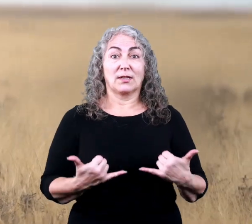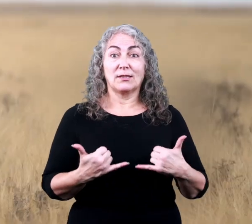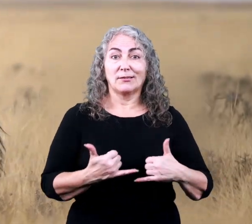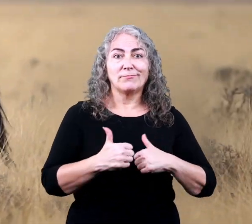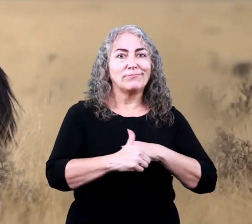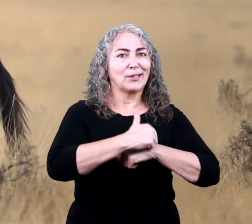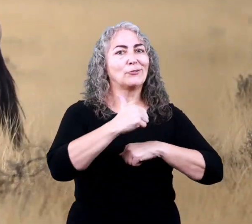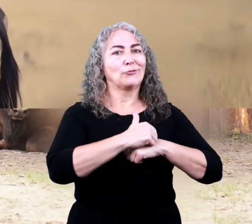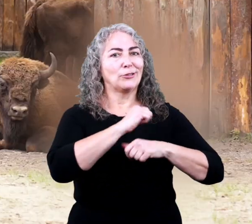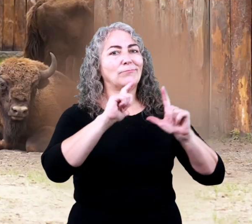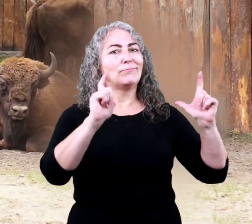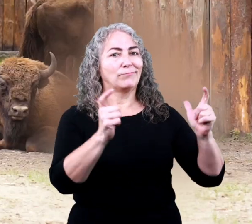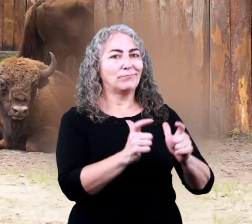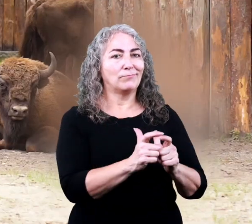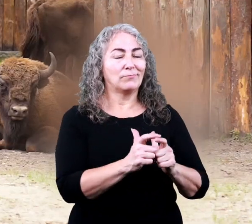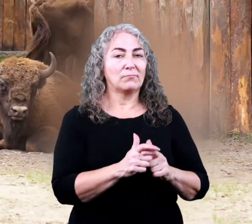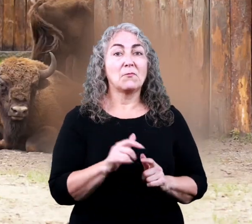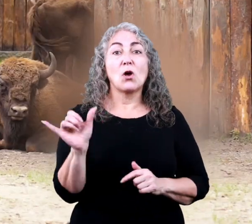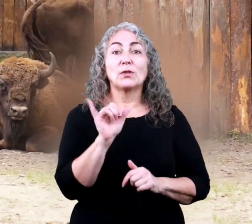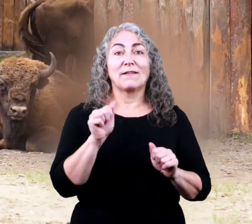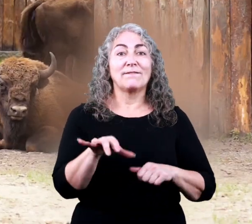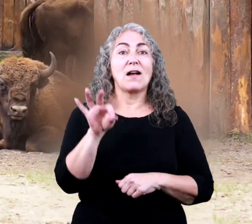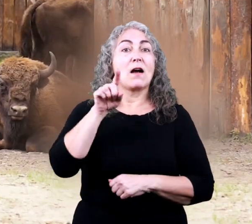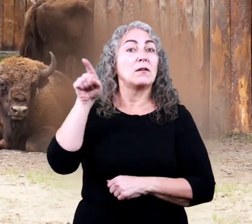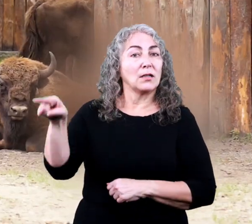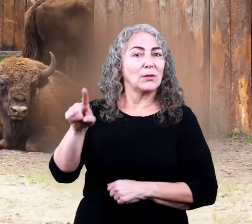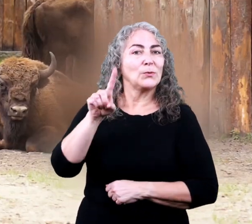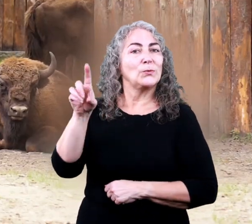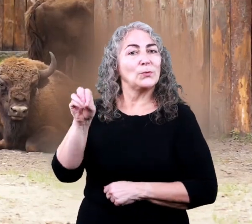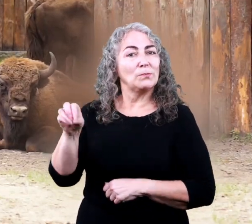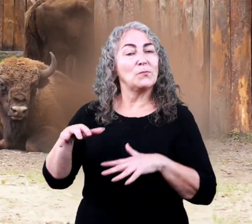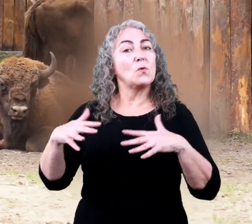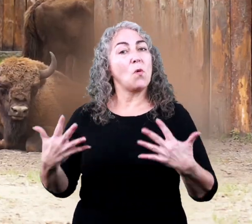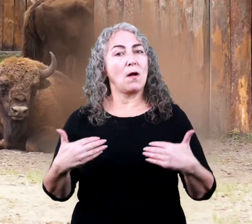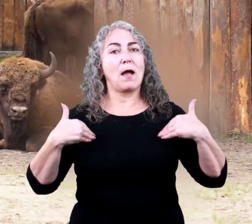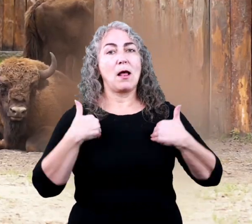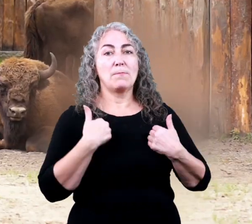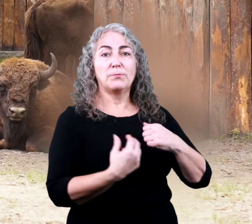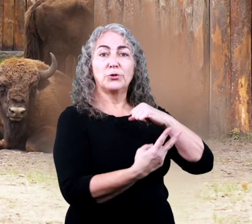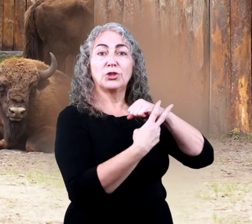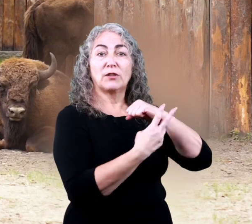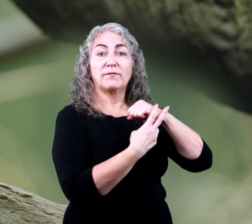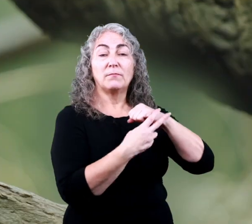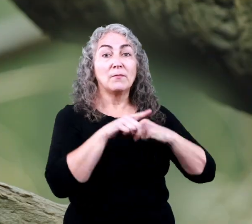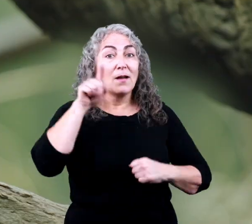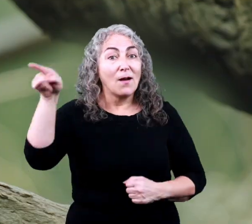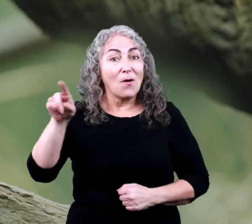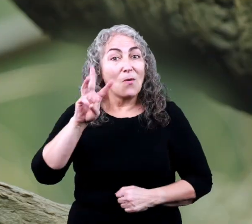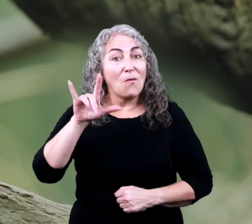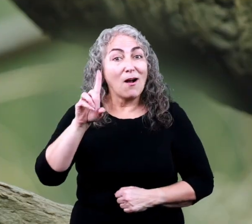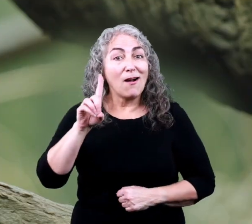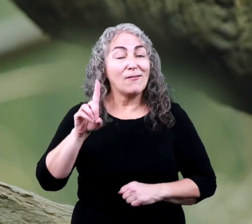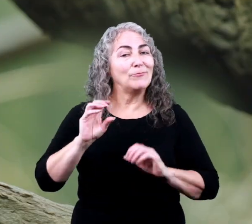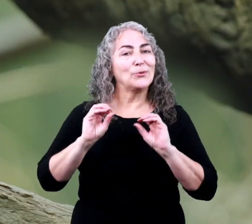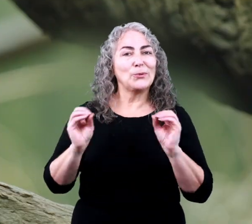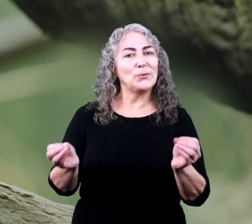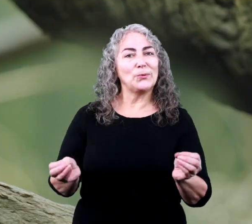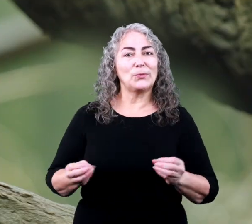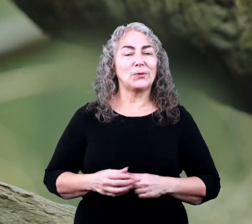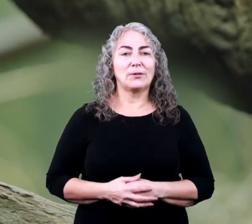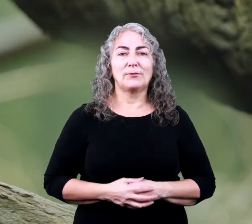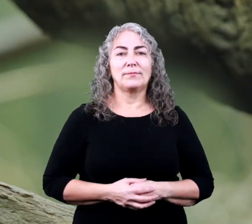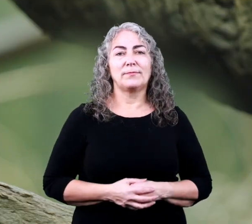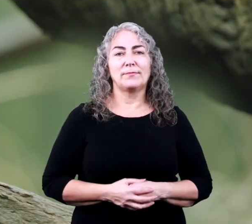endangered that they can only be found in a zoo or animal preserve and not in the